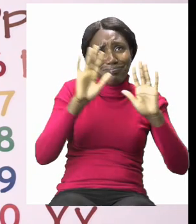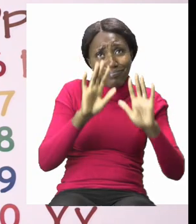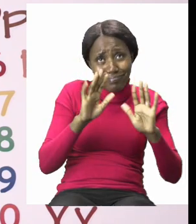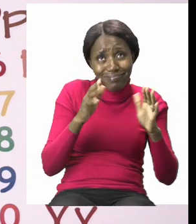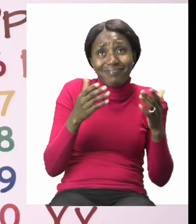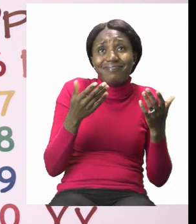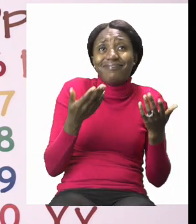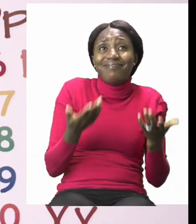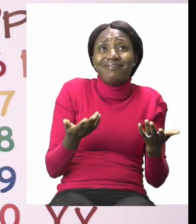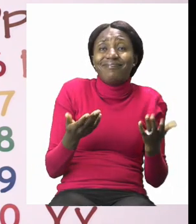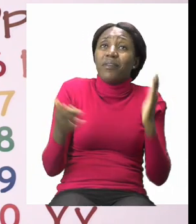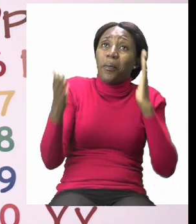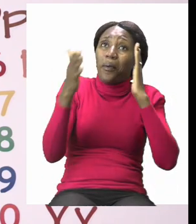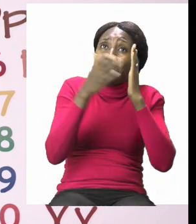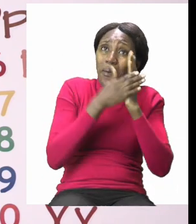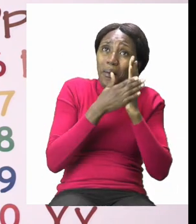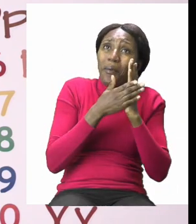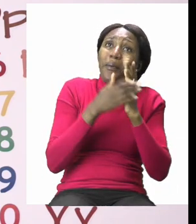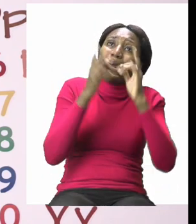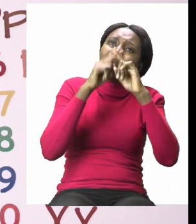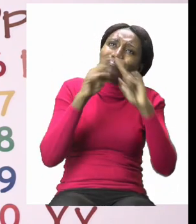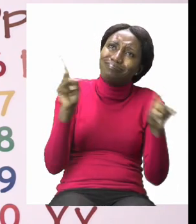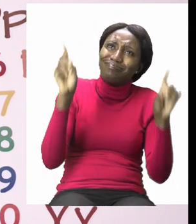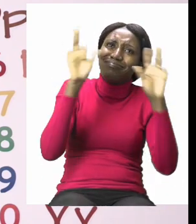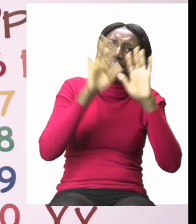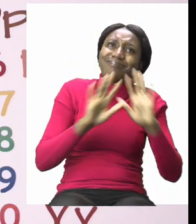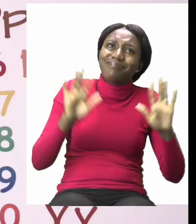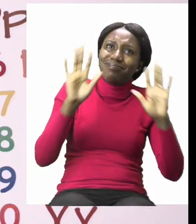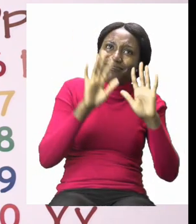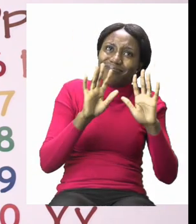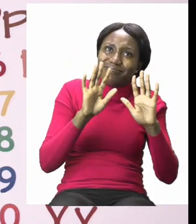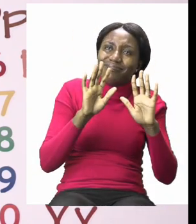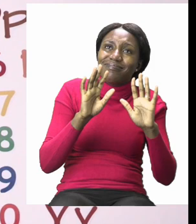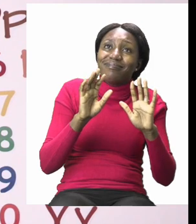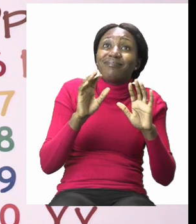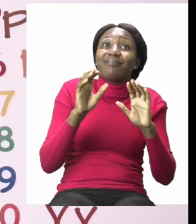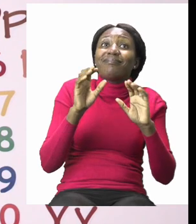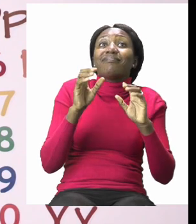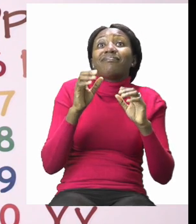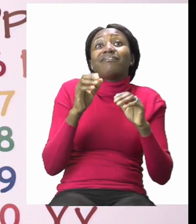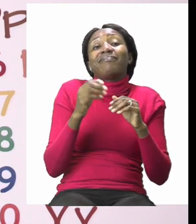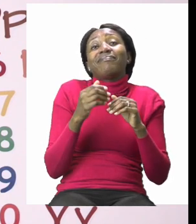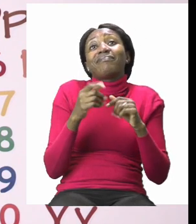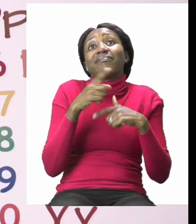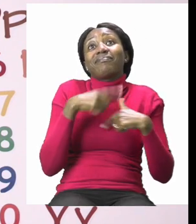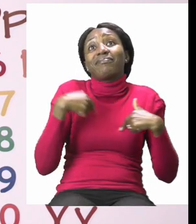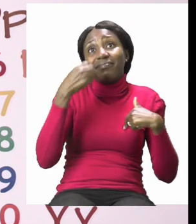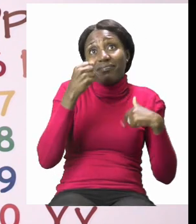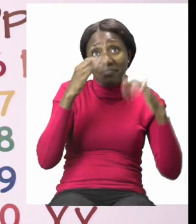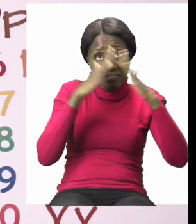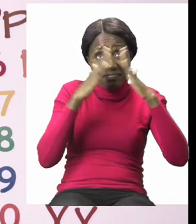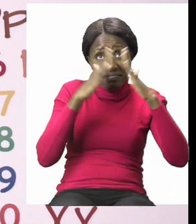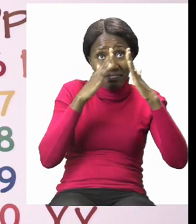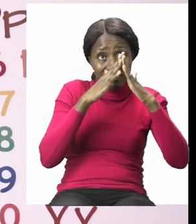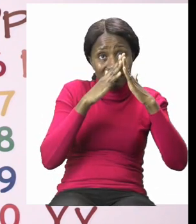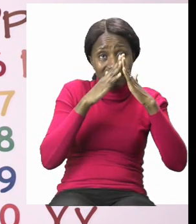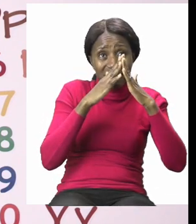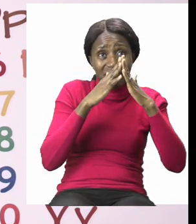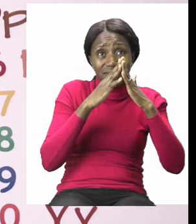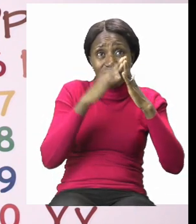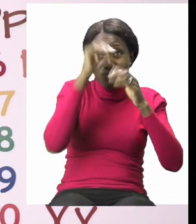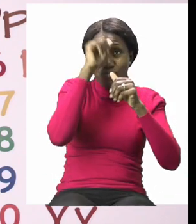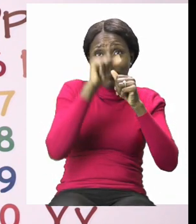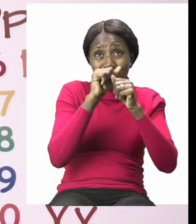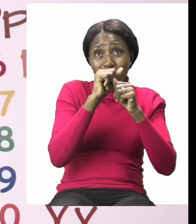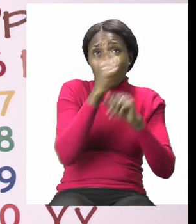colour. The door of the house and then we have the frame of the house. And don't forget about the bushes